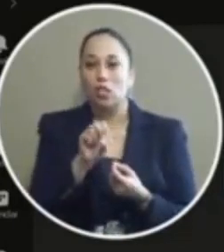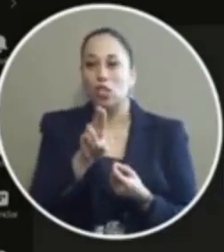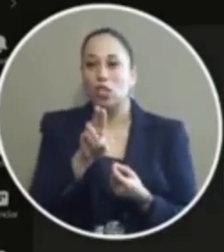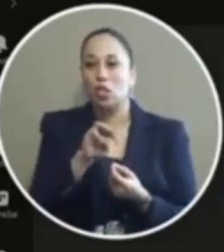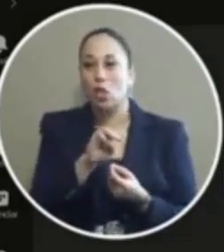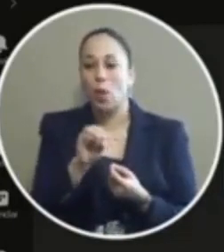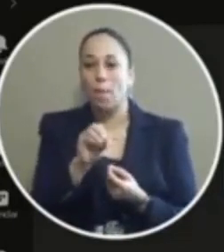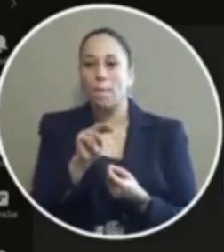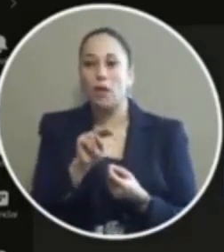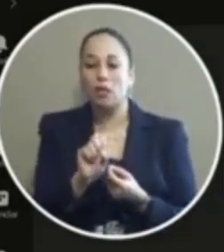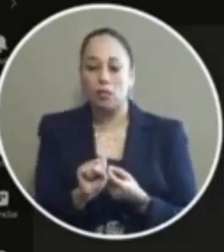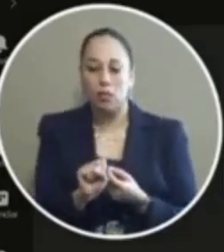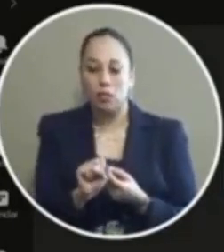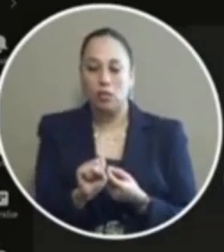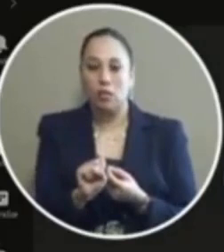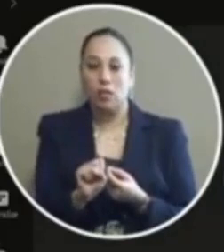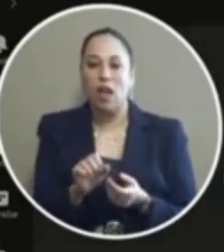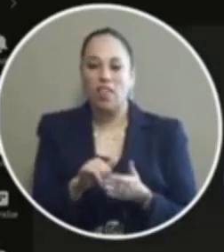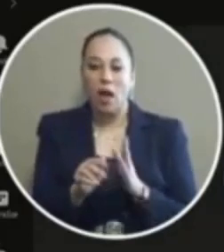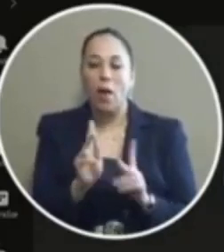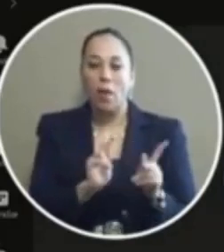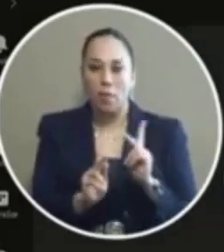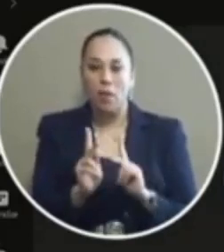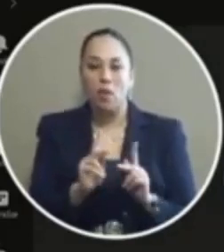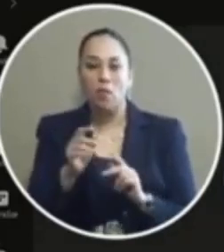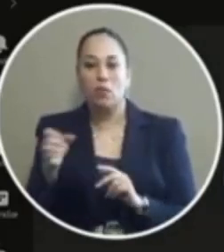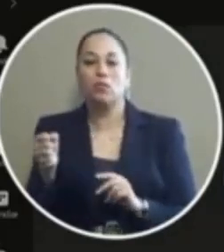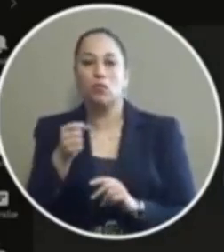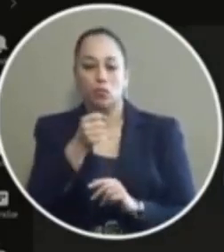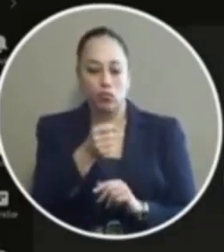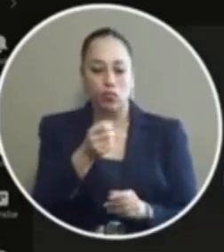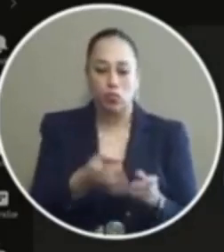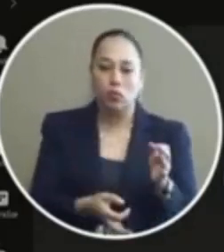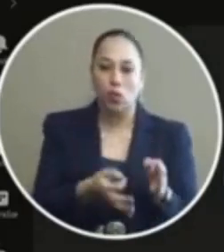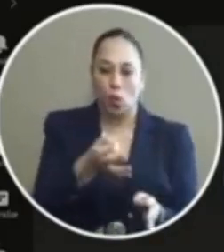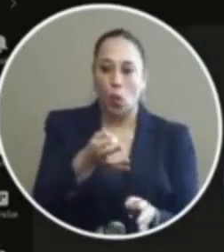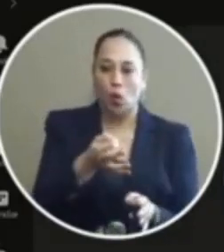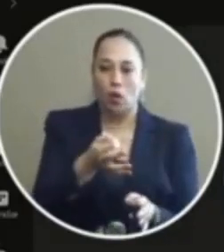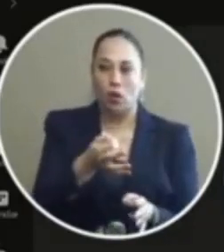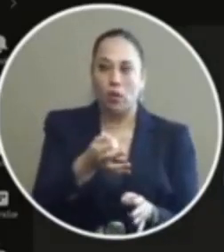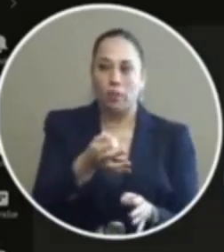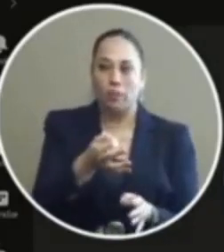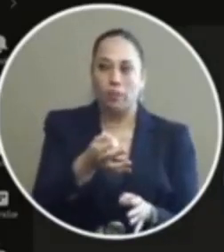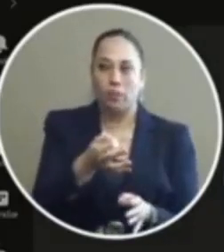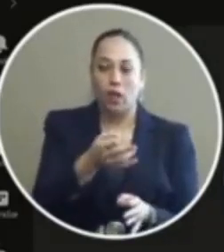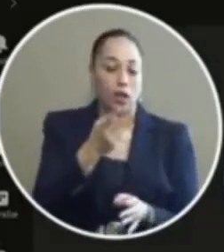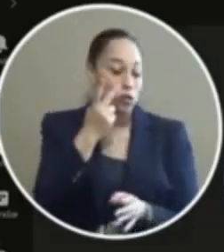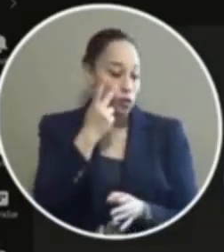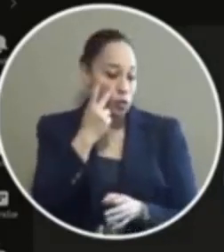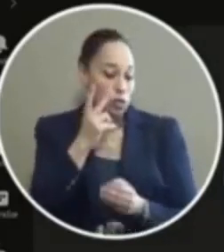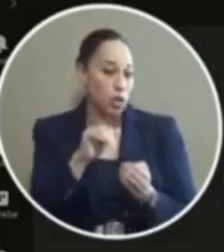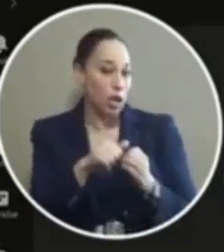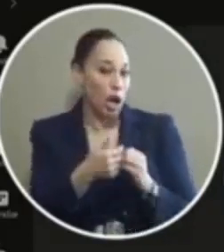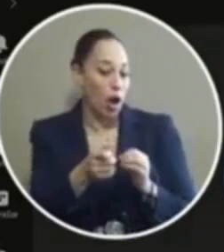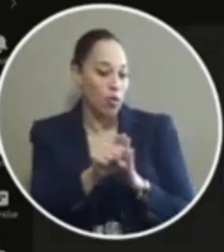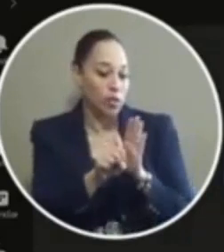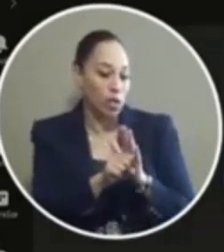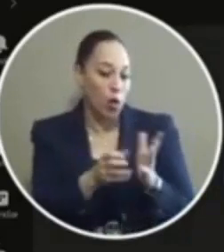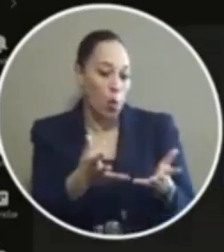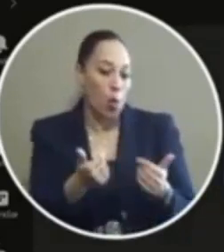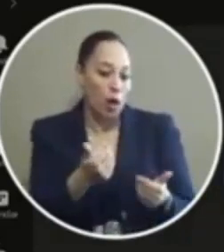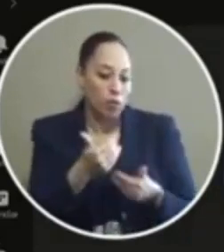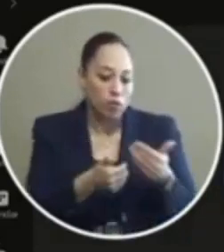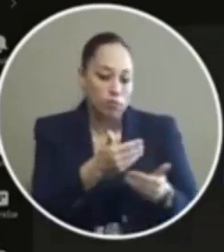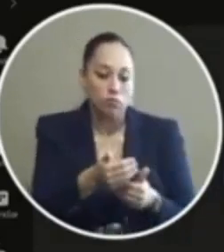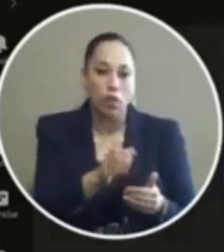and then those people would be brought into court and to see how does the state wants to prosecute the